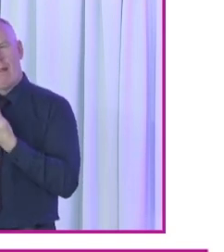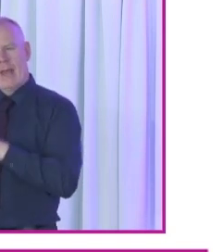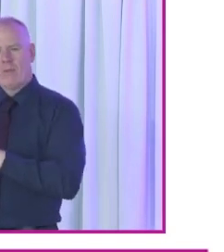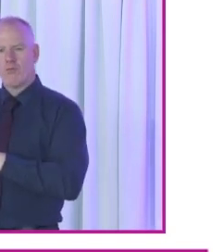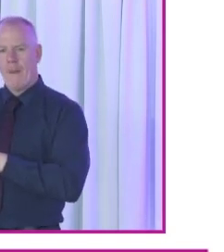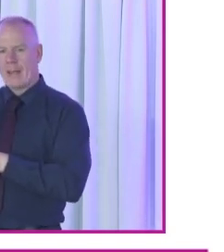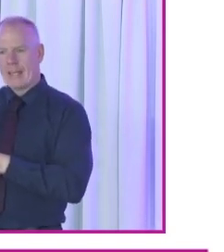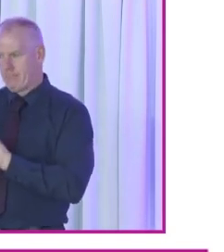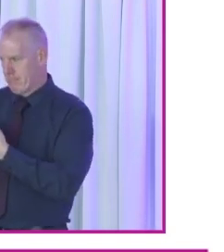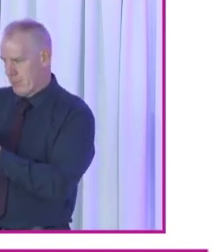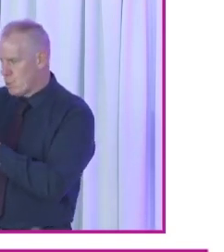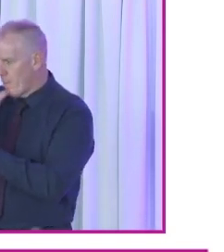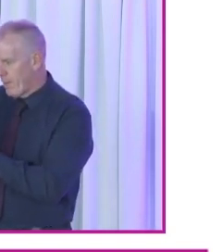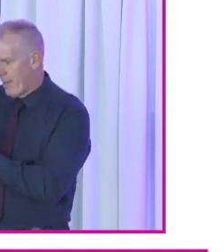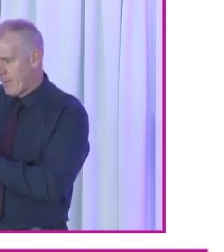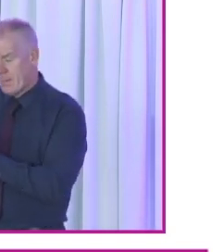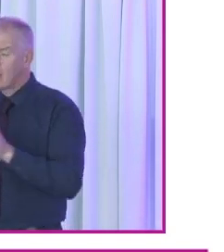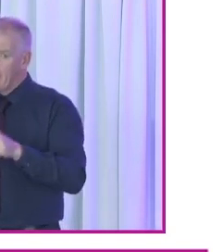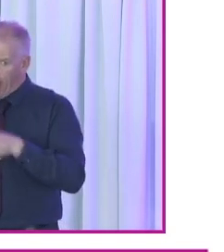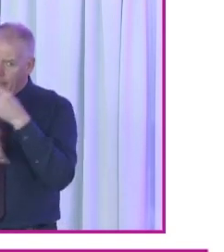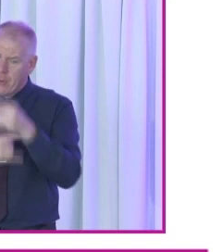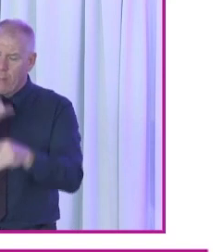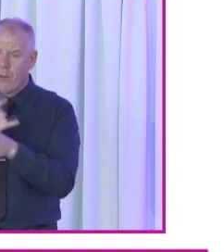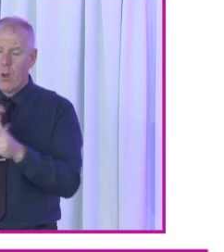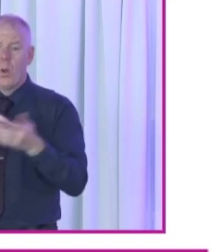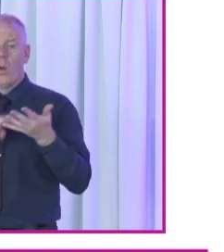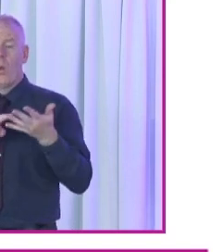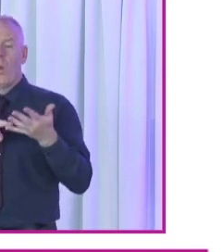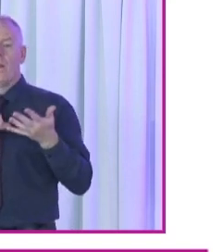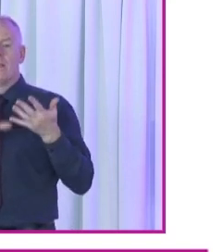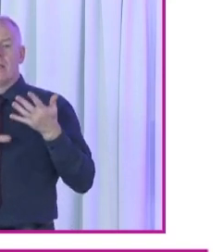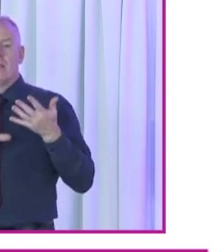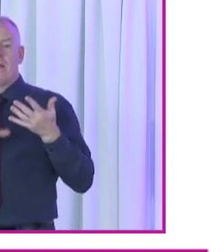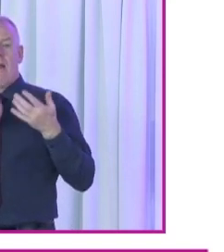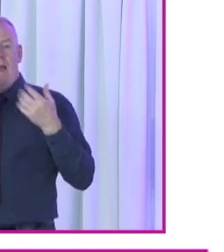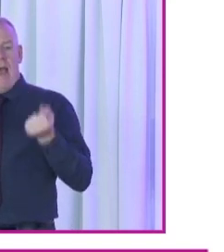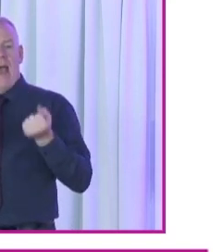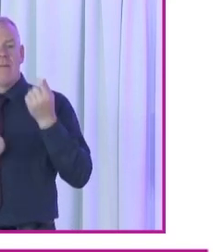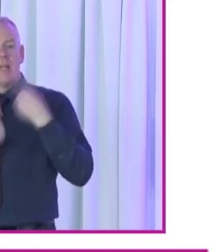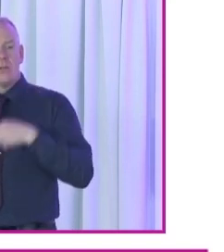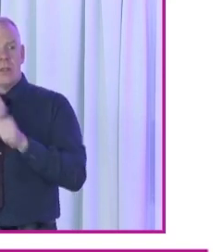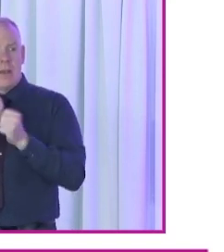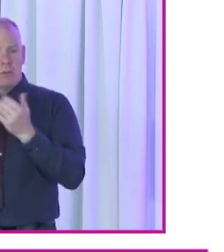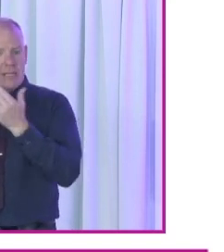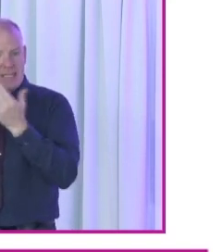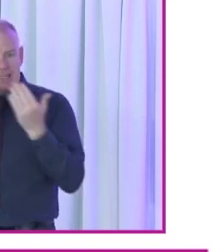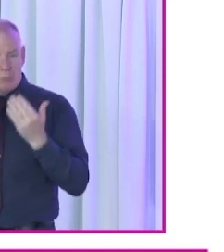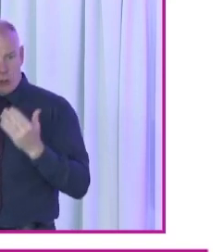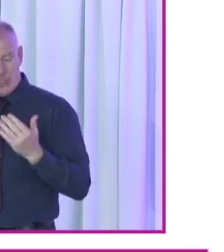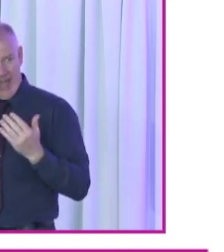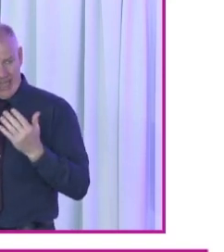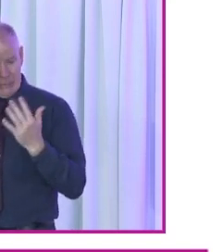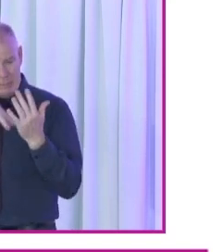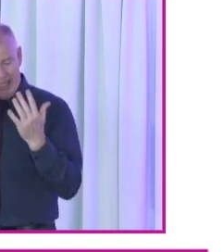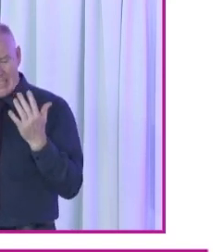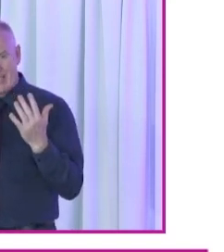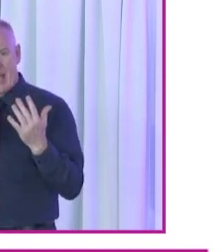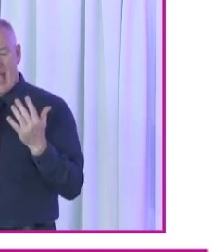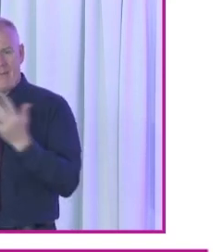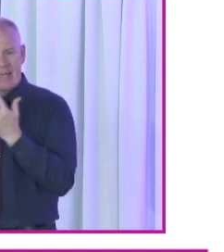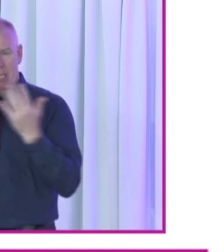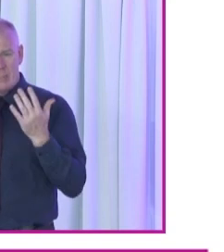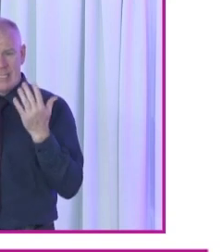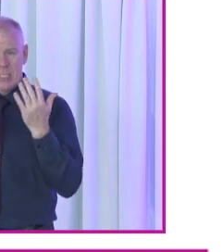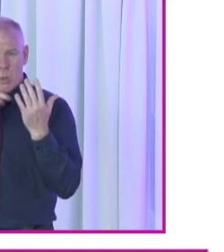something that came up for both people who had issues with literature, literacy, so literacy issues,